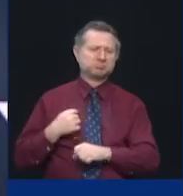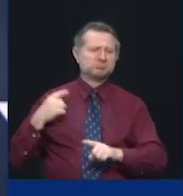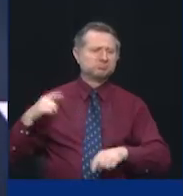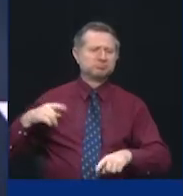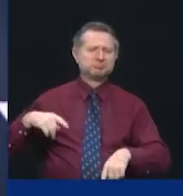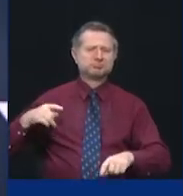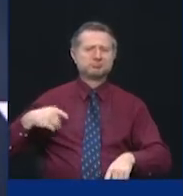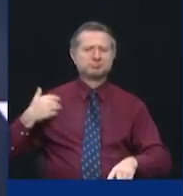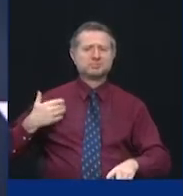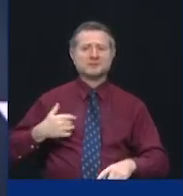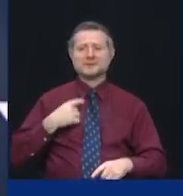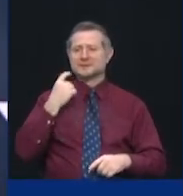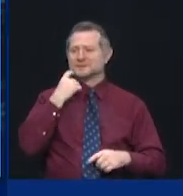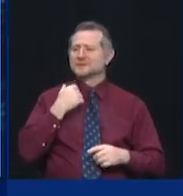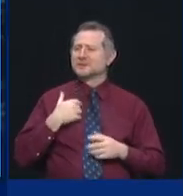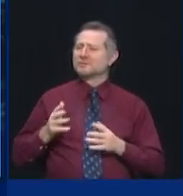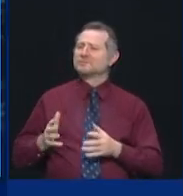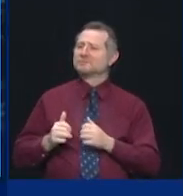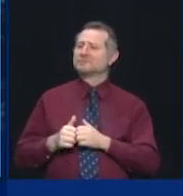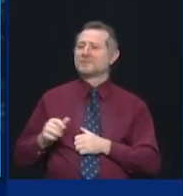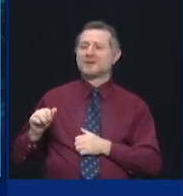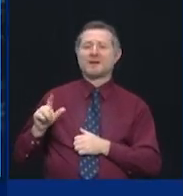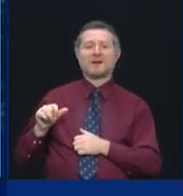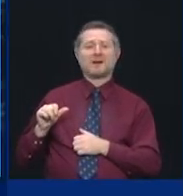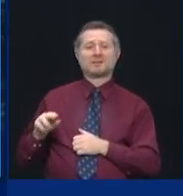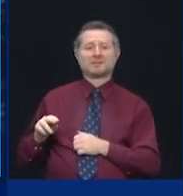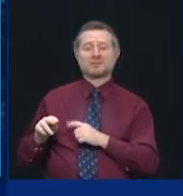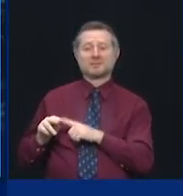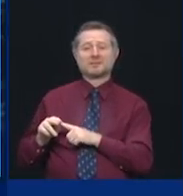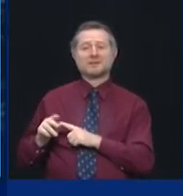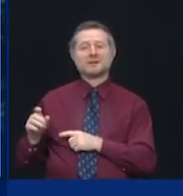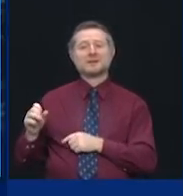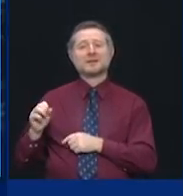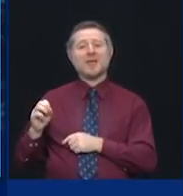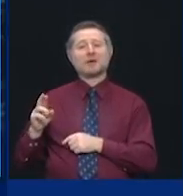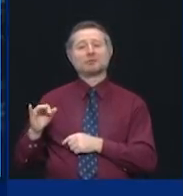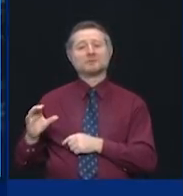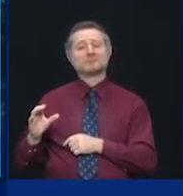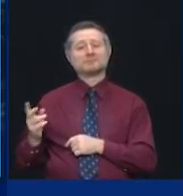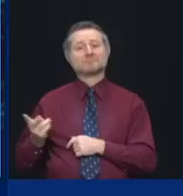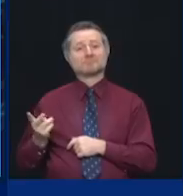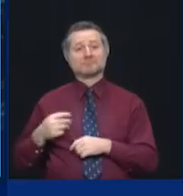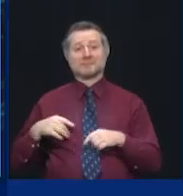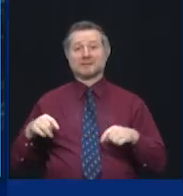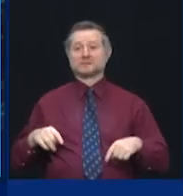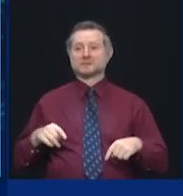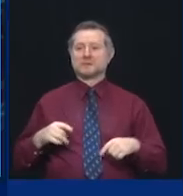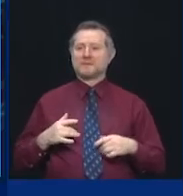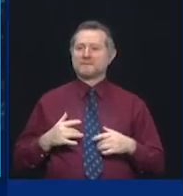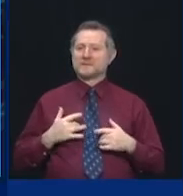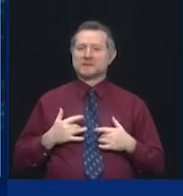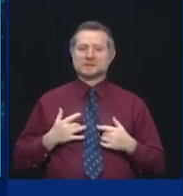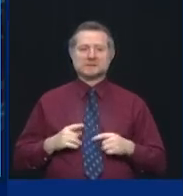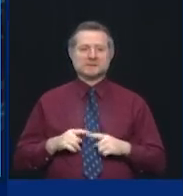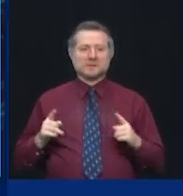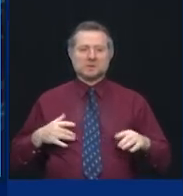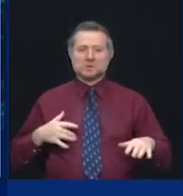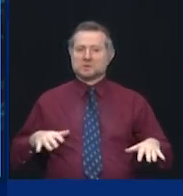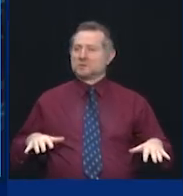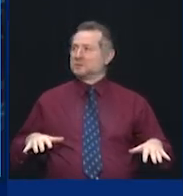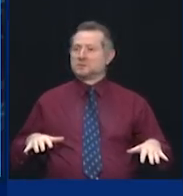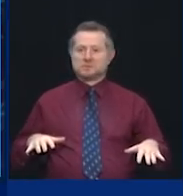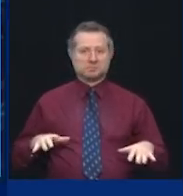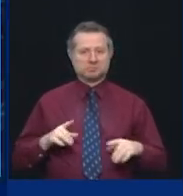Alan and to Eric, it has a totally different feeling for me now when I come to